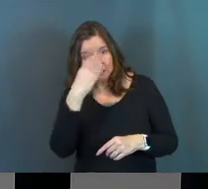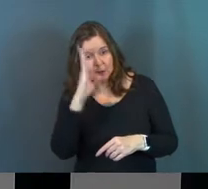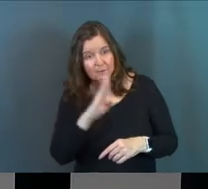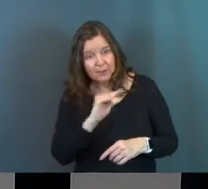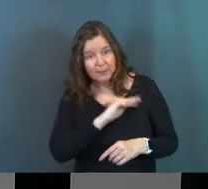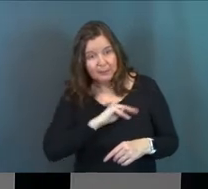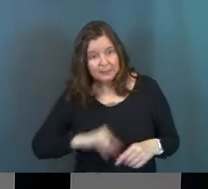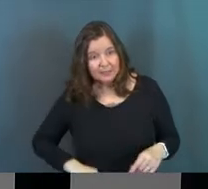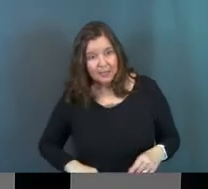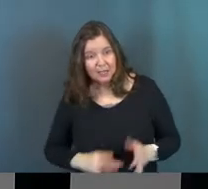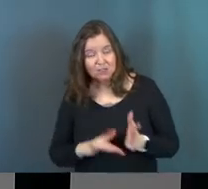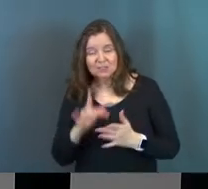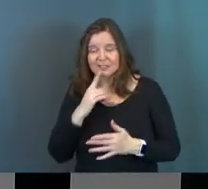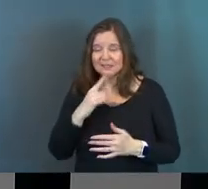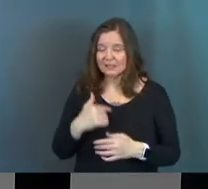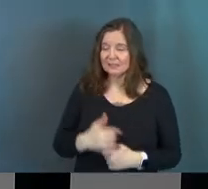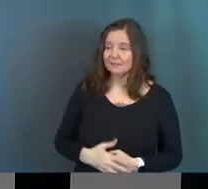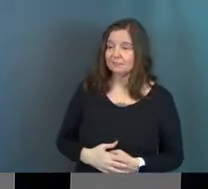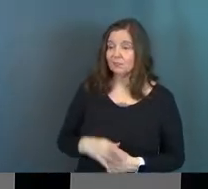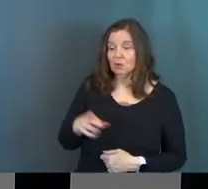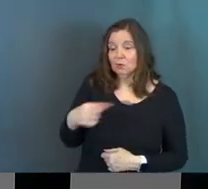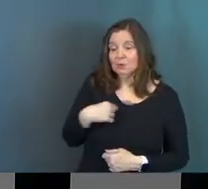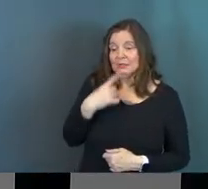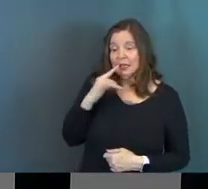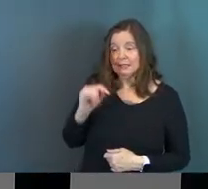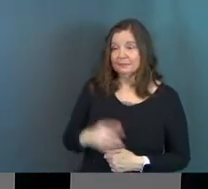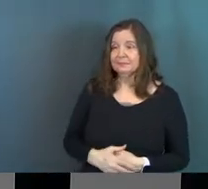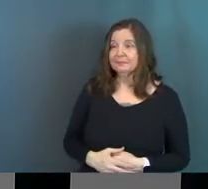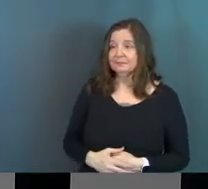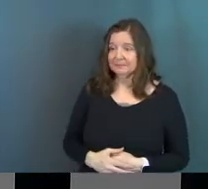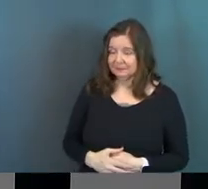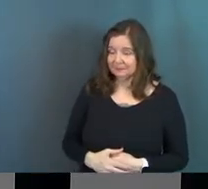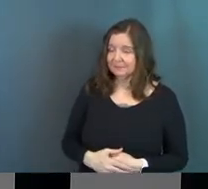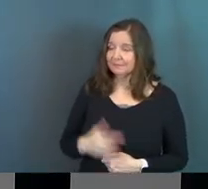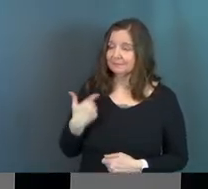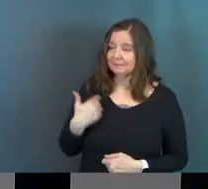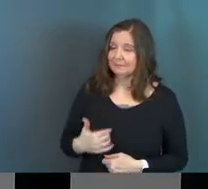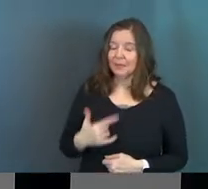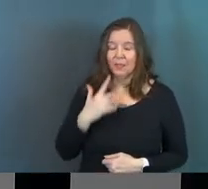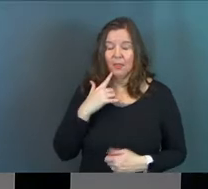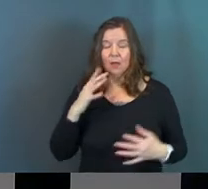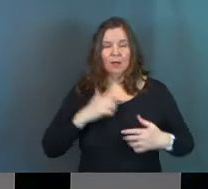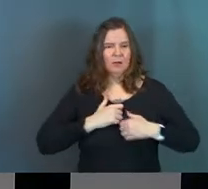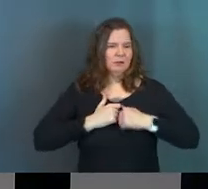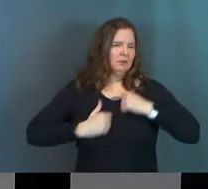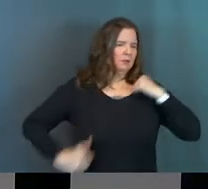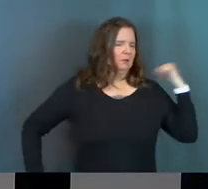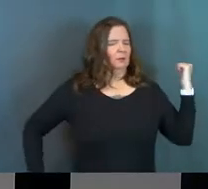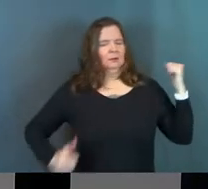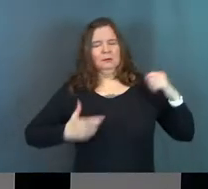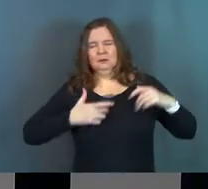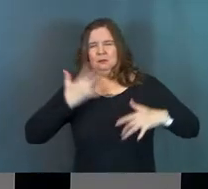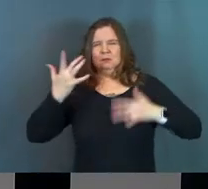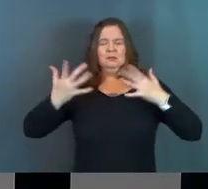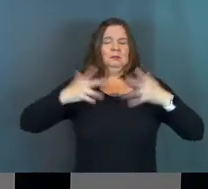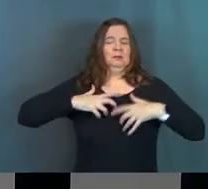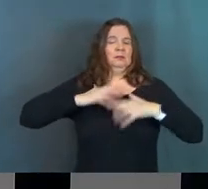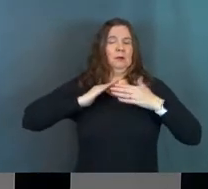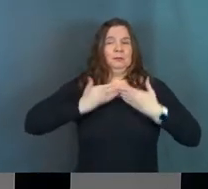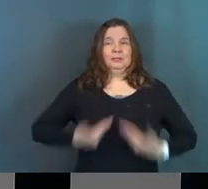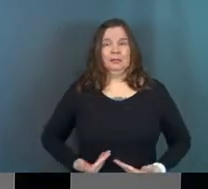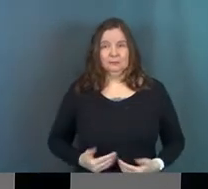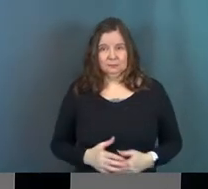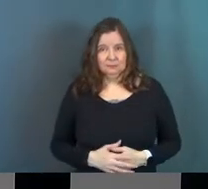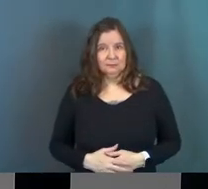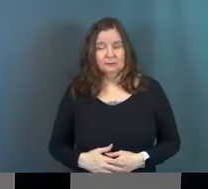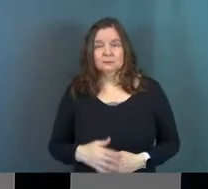no? And Jesus goes, again, I love that he does this. You've said it. You've said it. And they all go crazy, tear their clothes. You know what mean? How they do. I don't know why, but they did